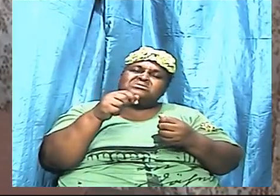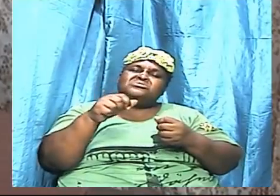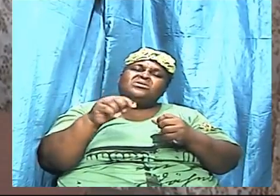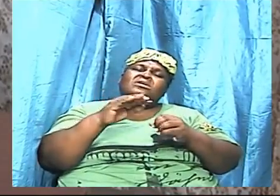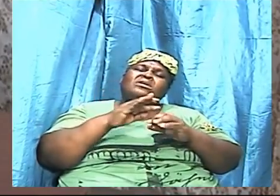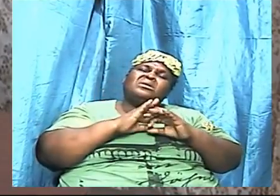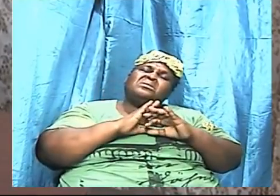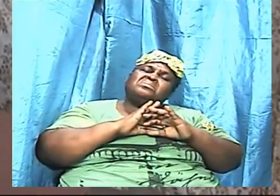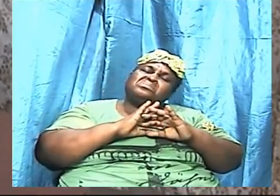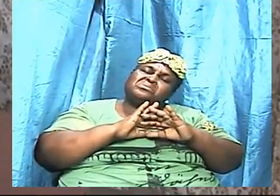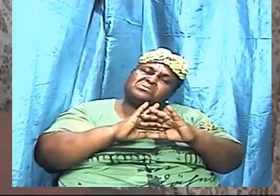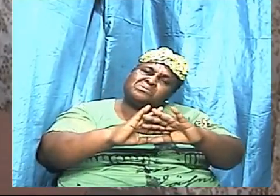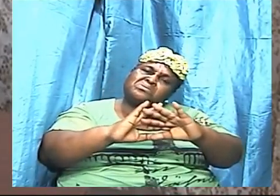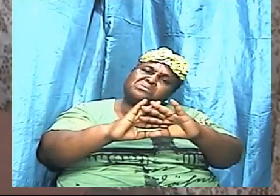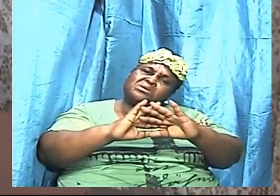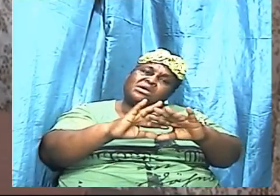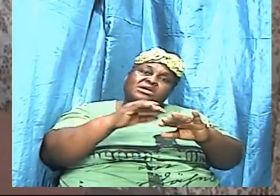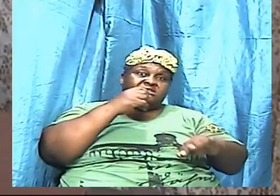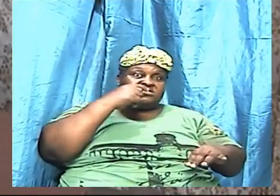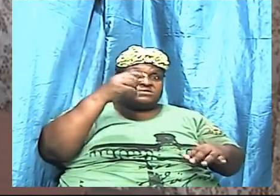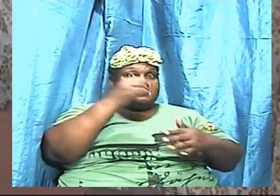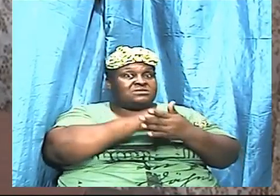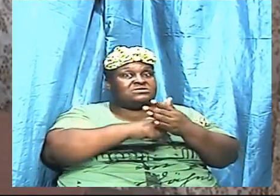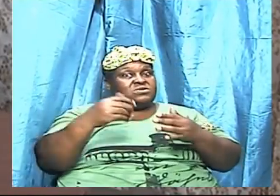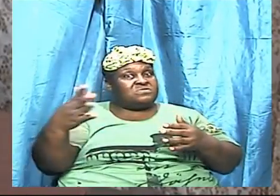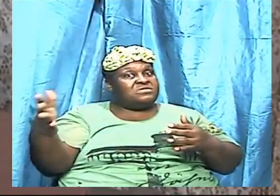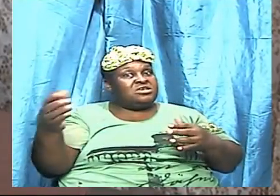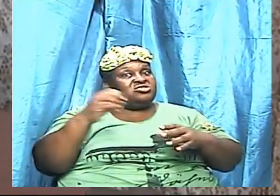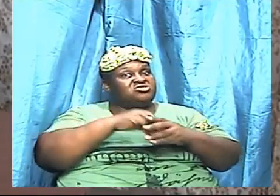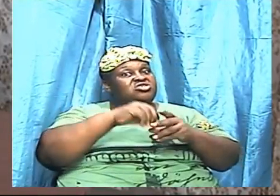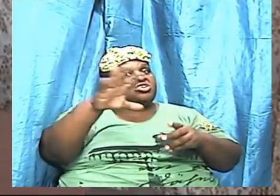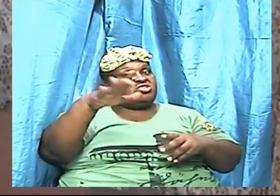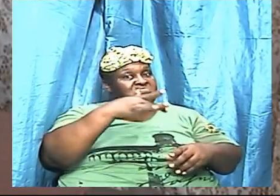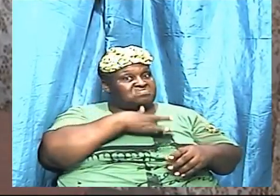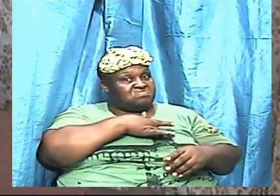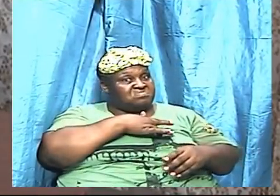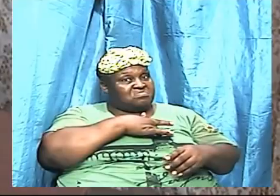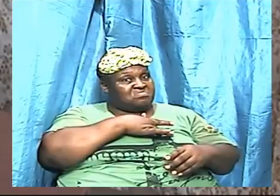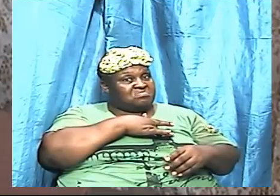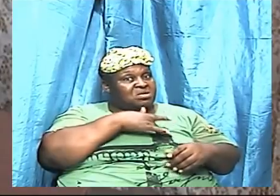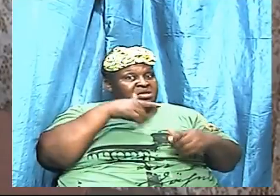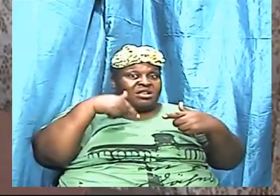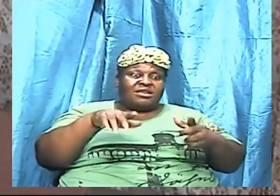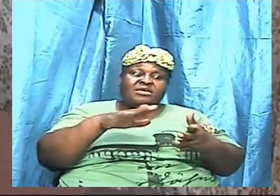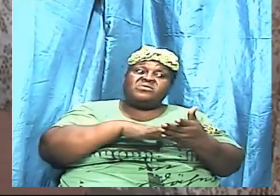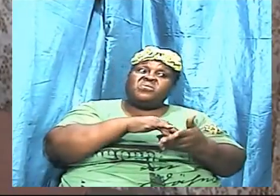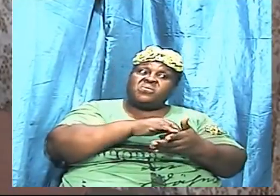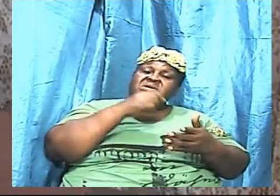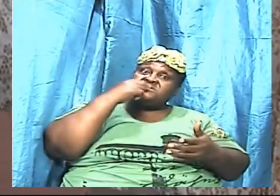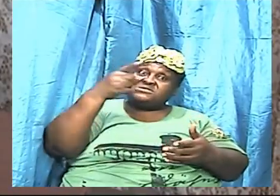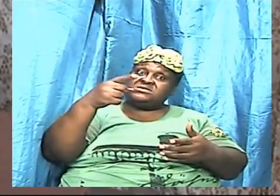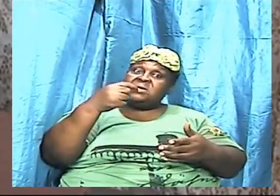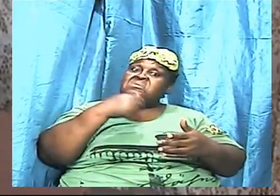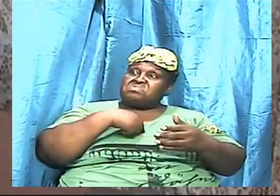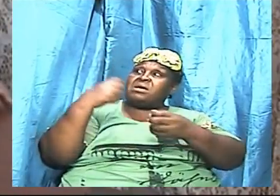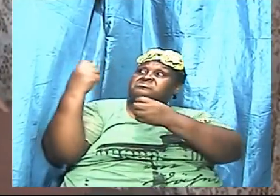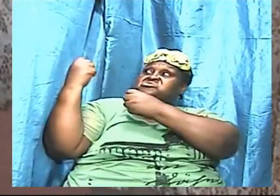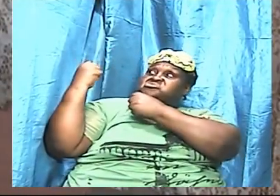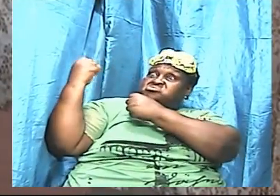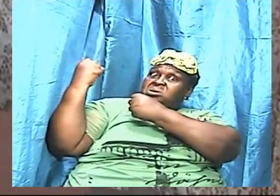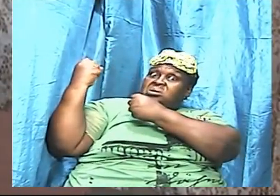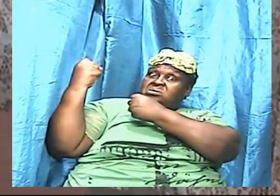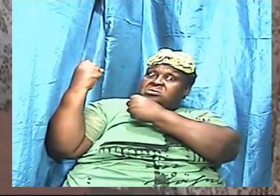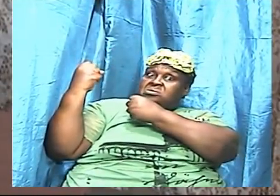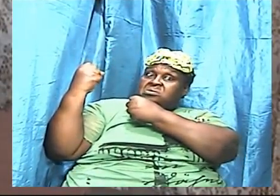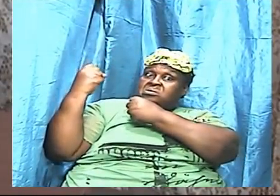you have to speak some things notice let the weak say I am strong and I want to